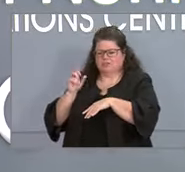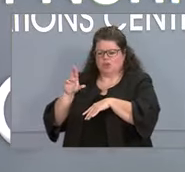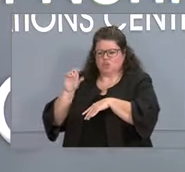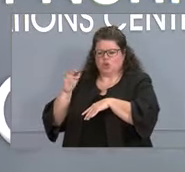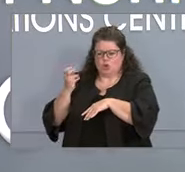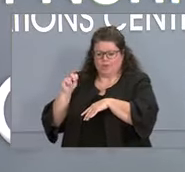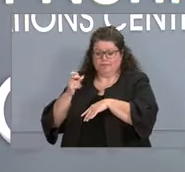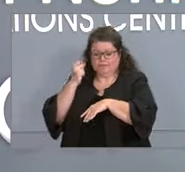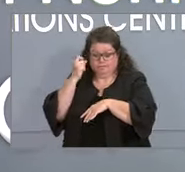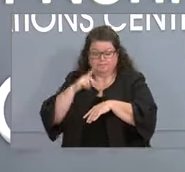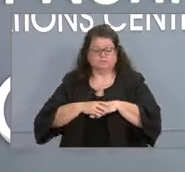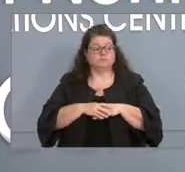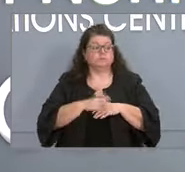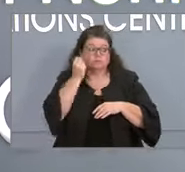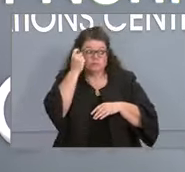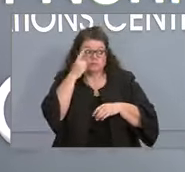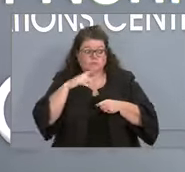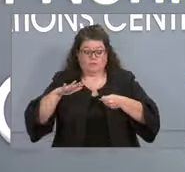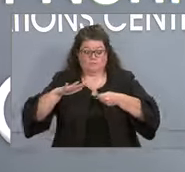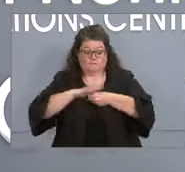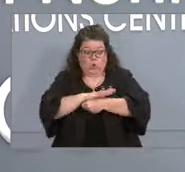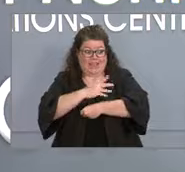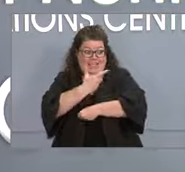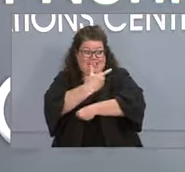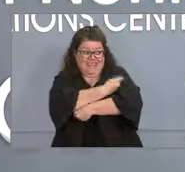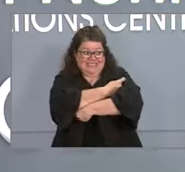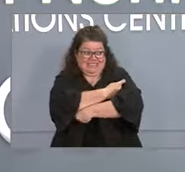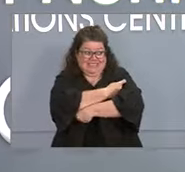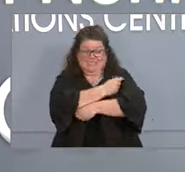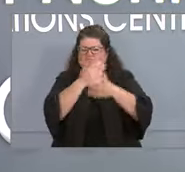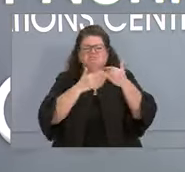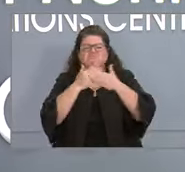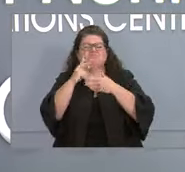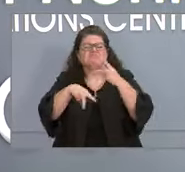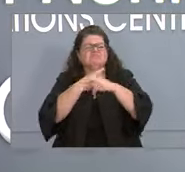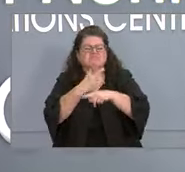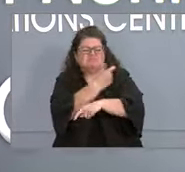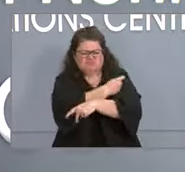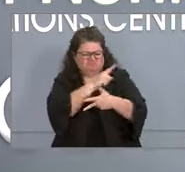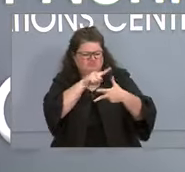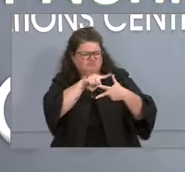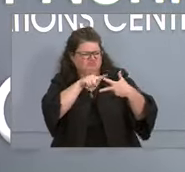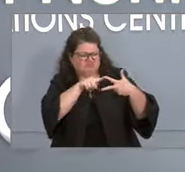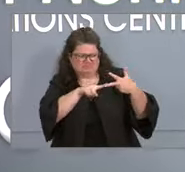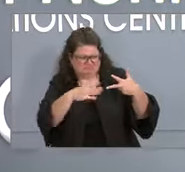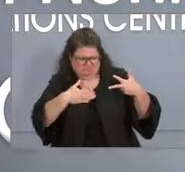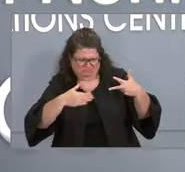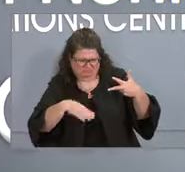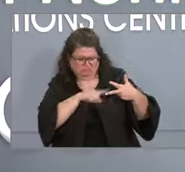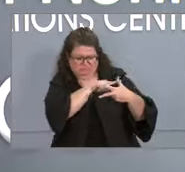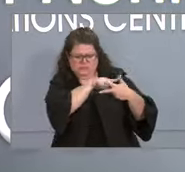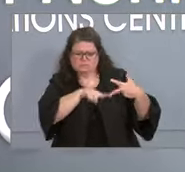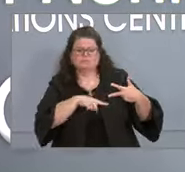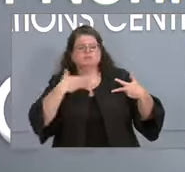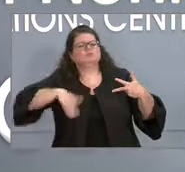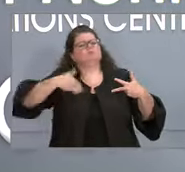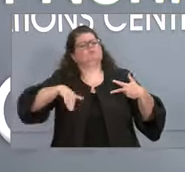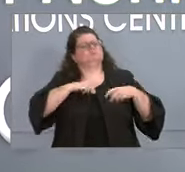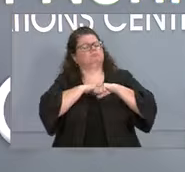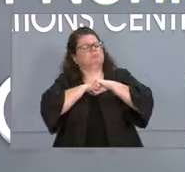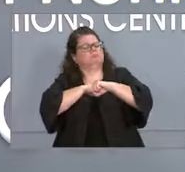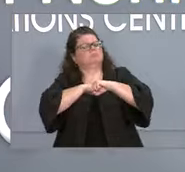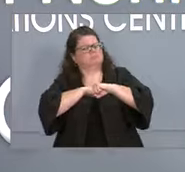vaccinated people with any of these three van brands have great protection